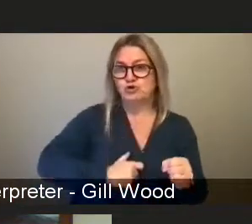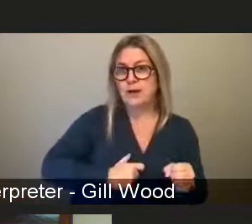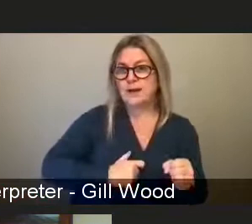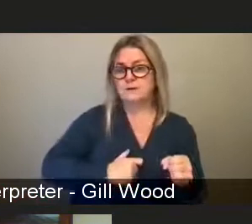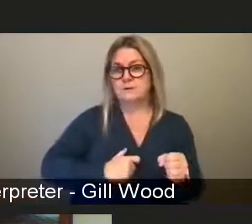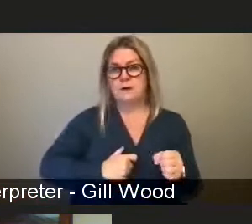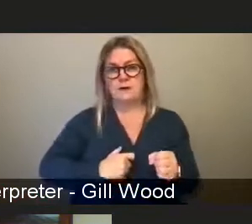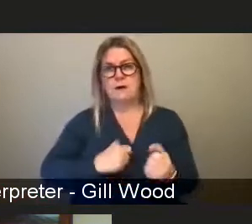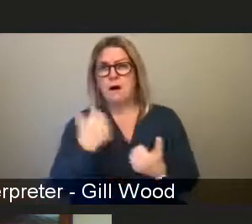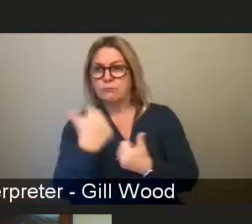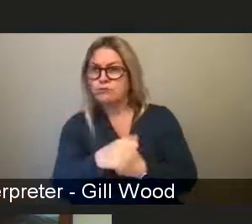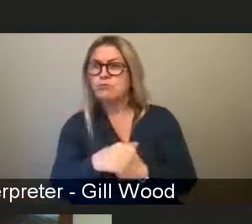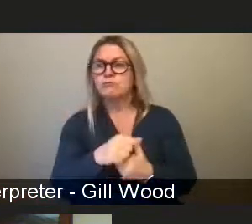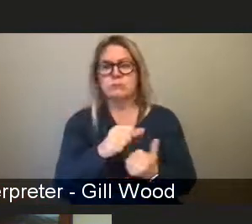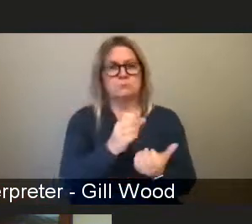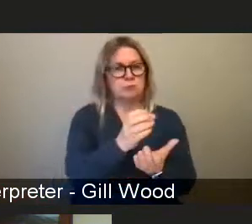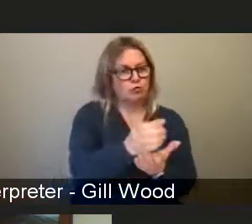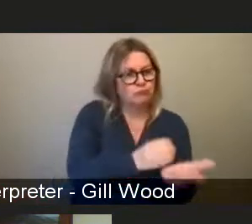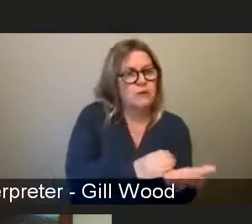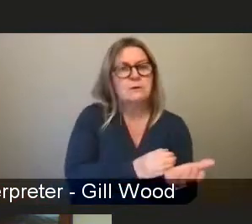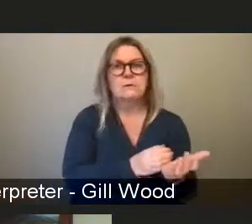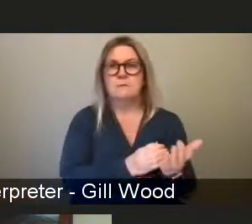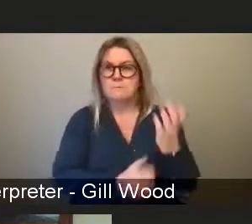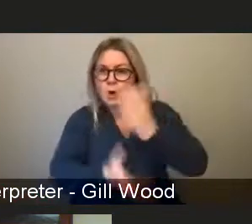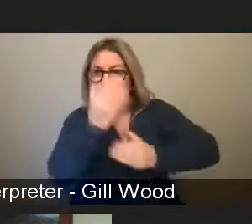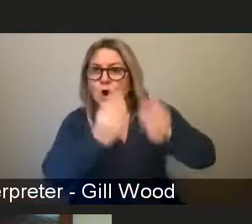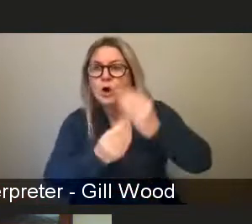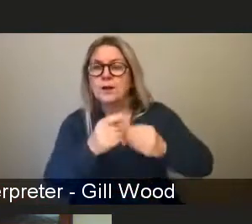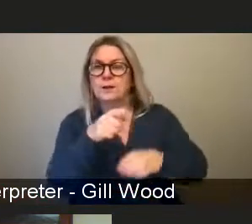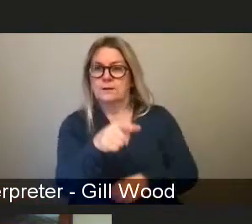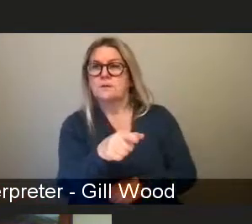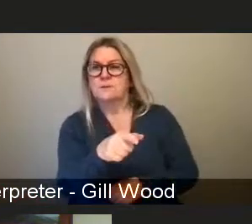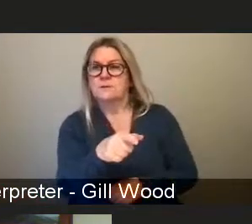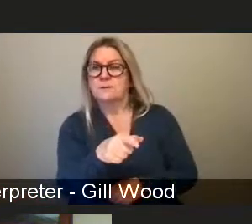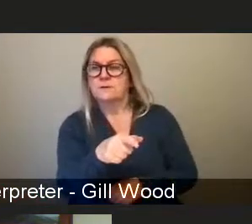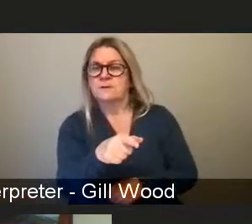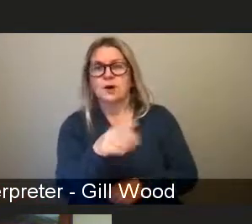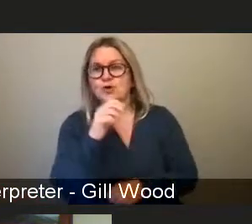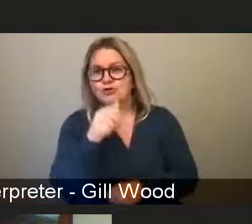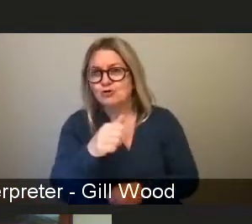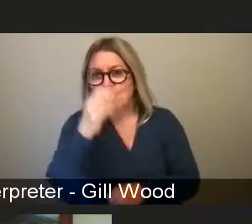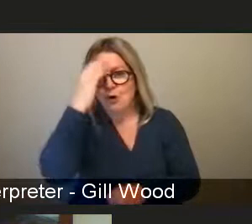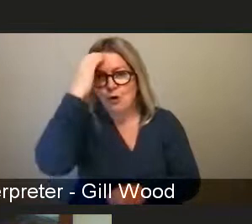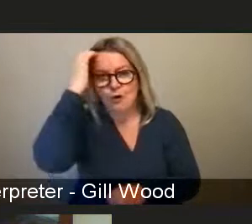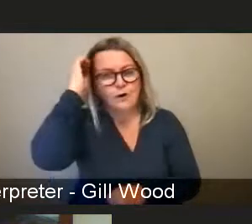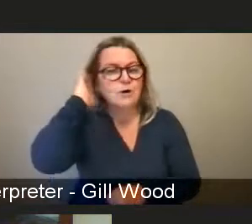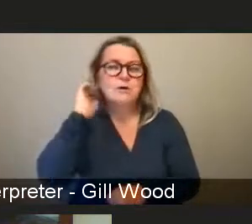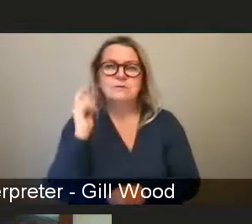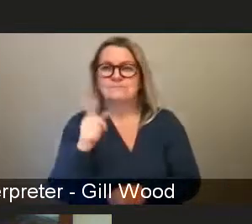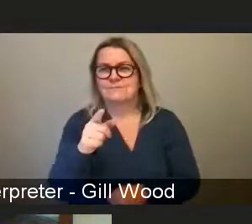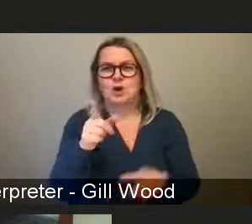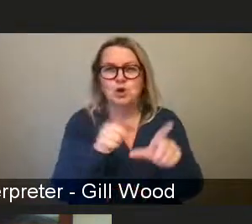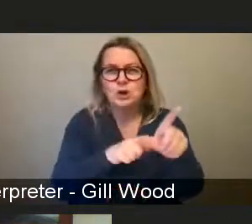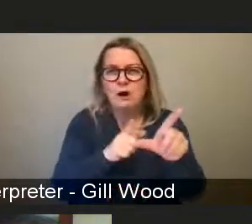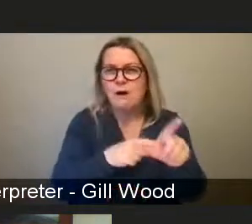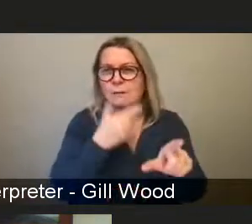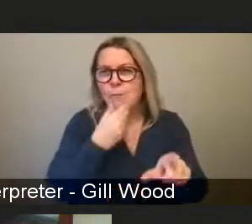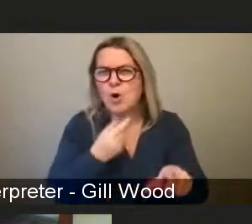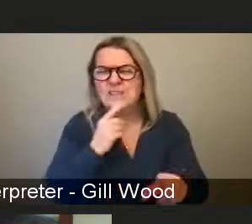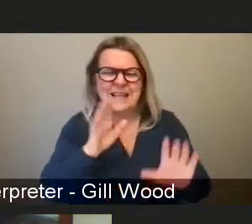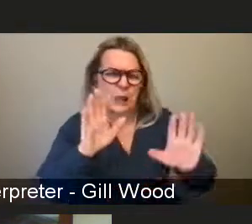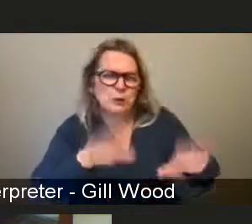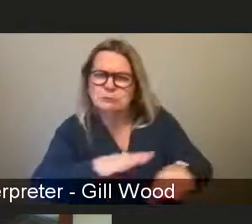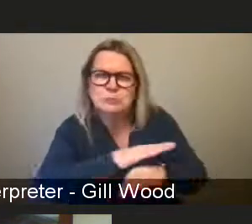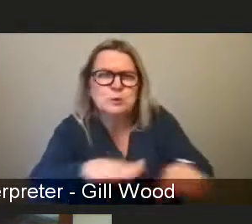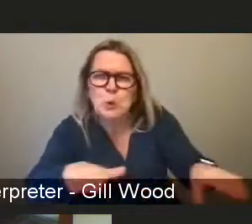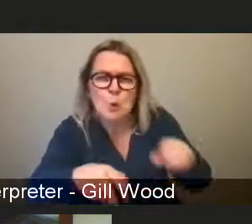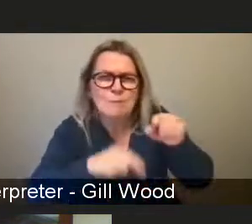programs. And and and it's not about telling teenage boys not to be violent, you